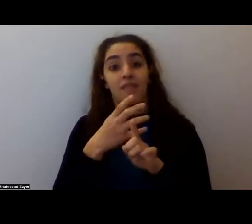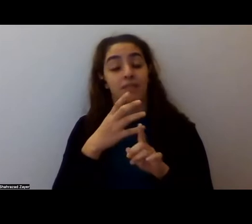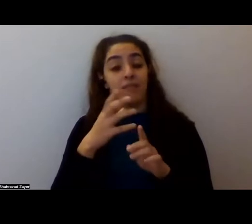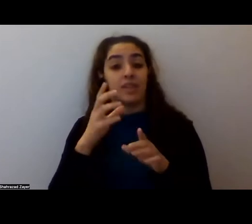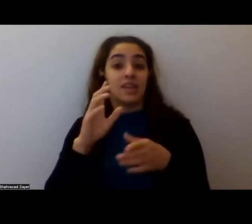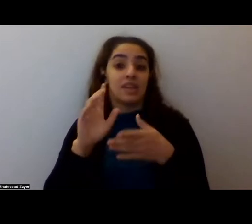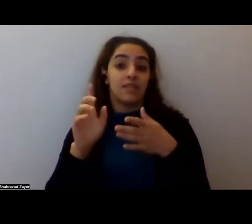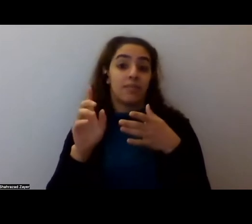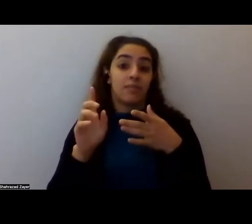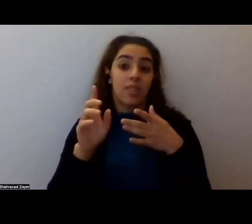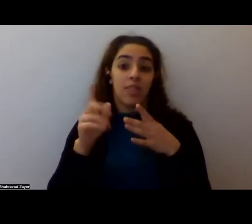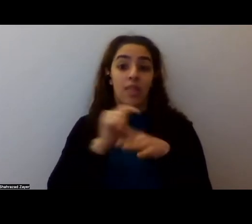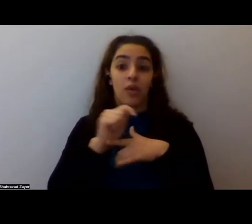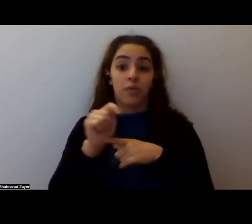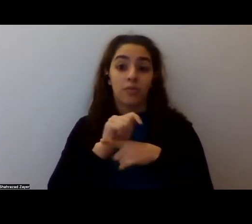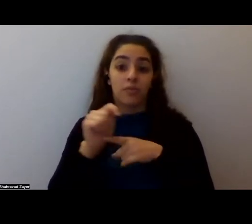a whole bunch of them.